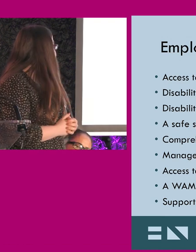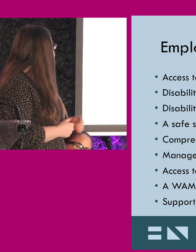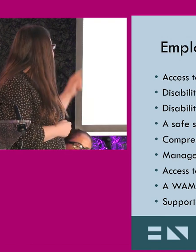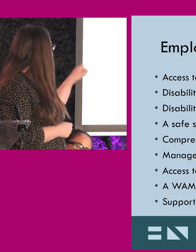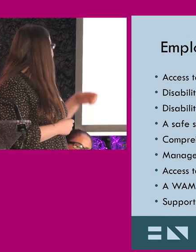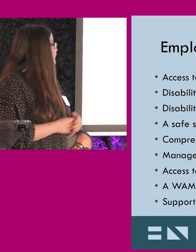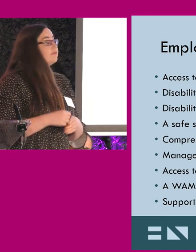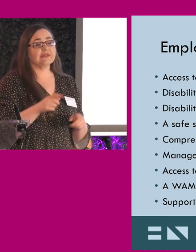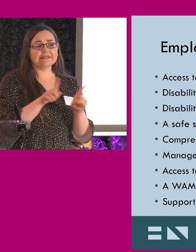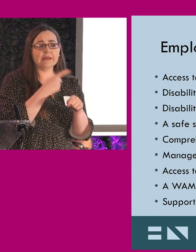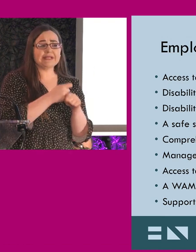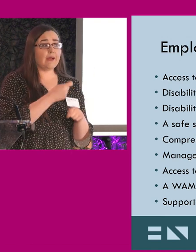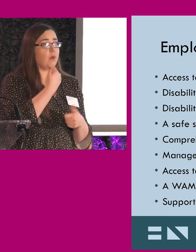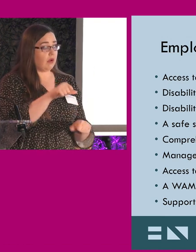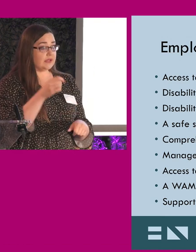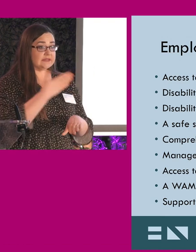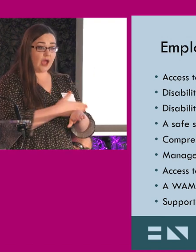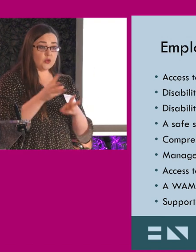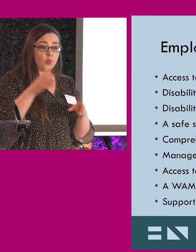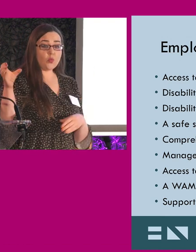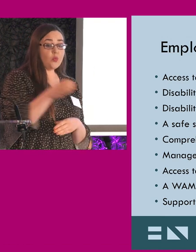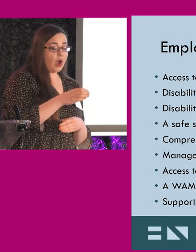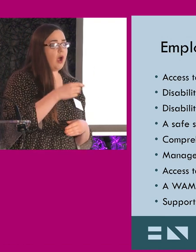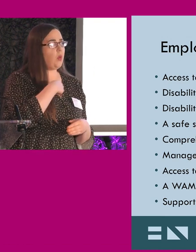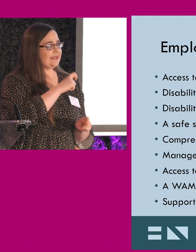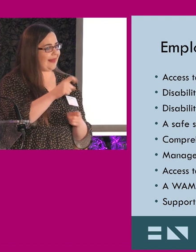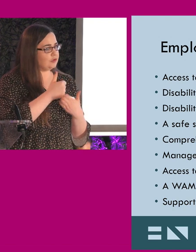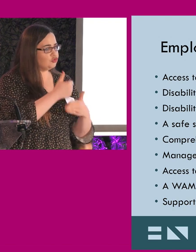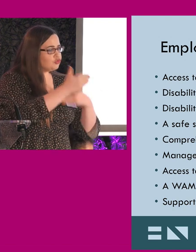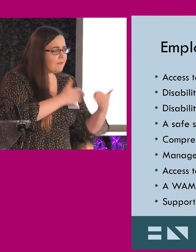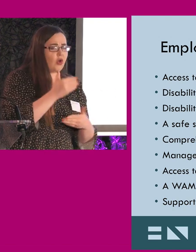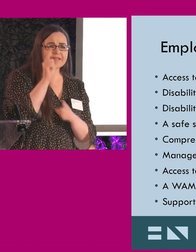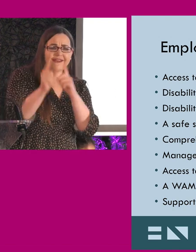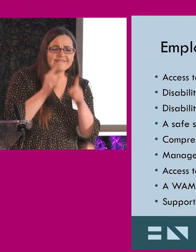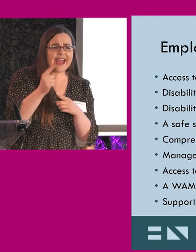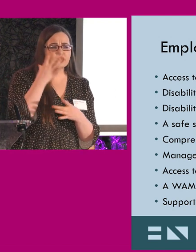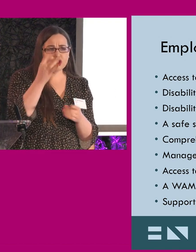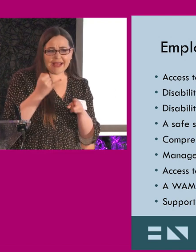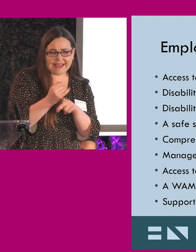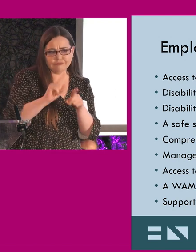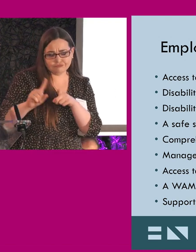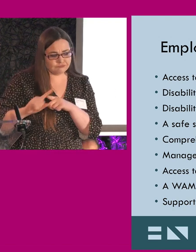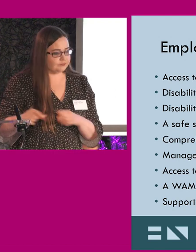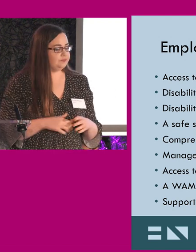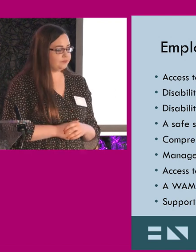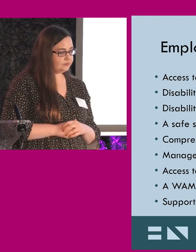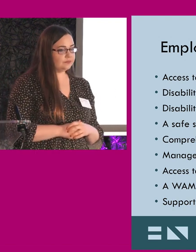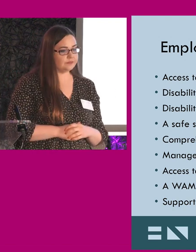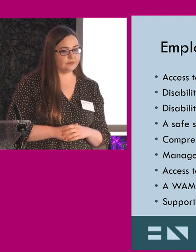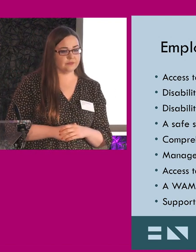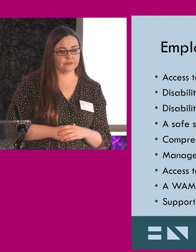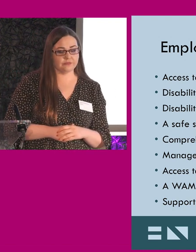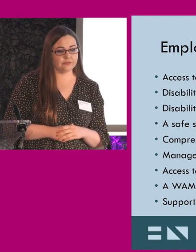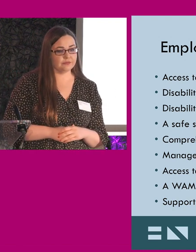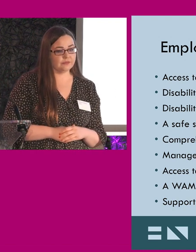with the person with disabilities under recruitment. And at the same time, when somebody does start working, we do continue supports and advice